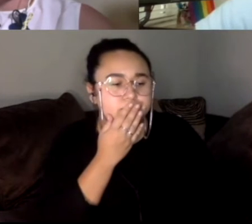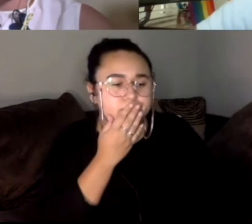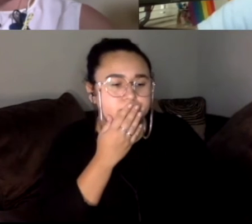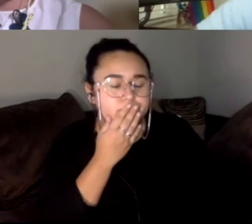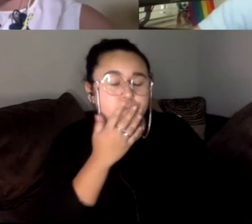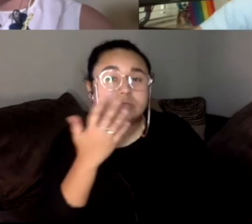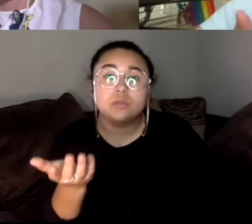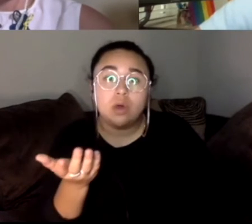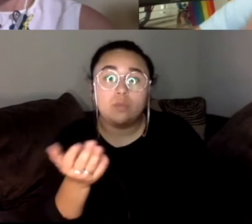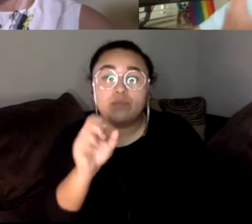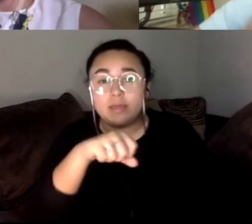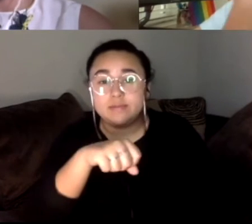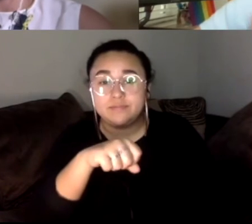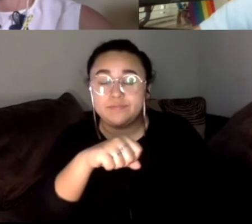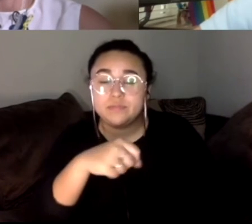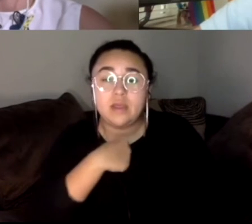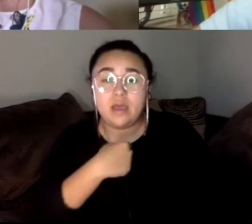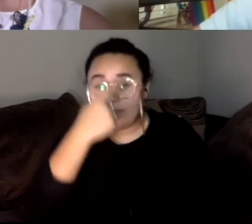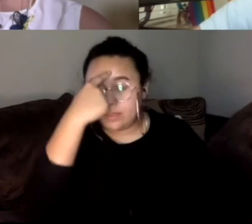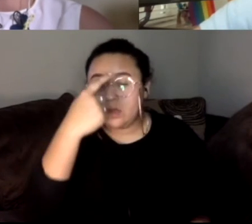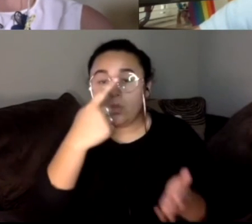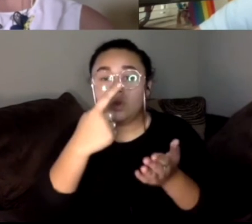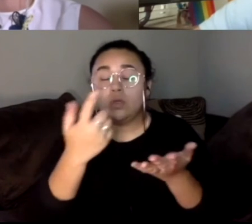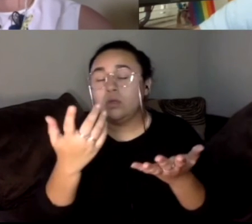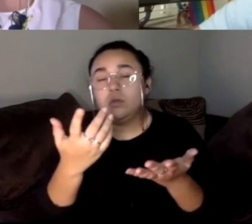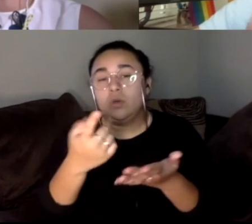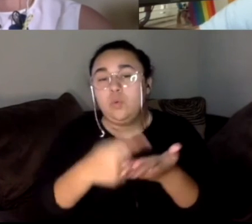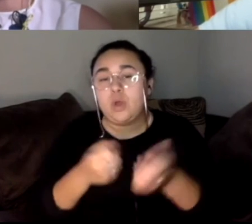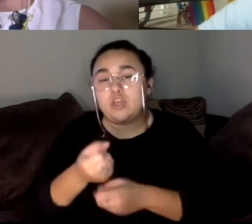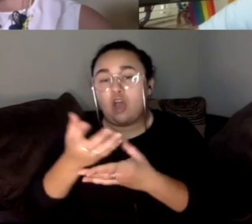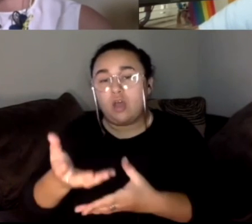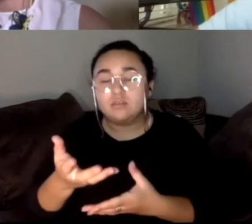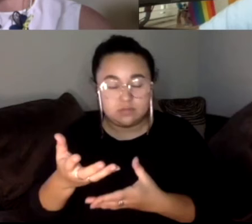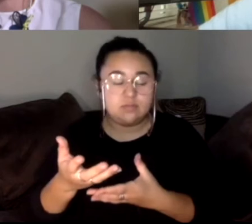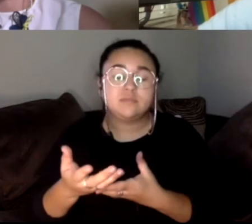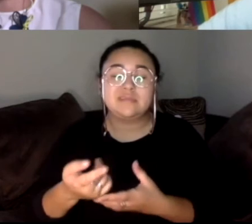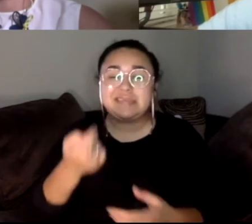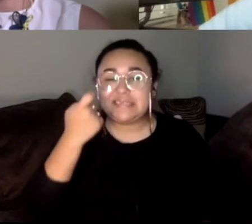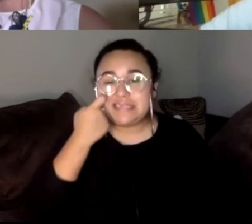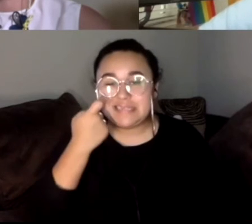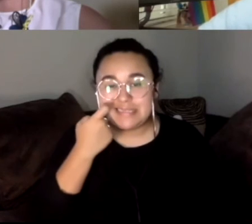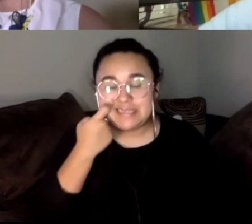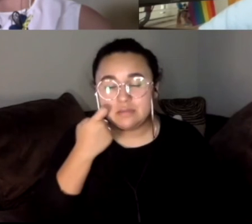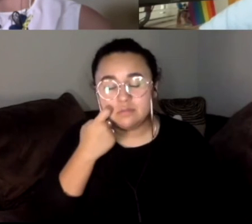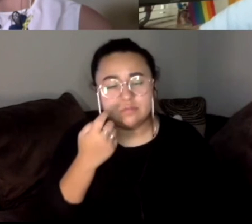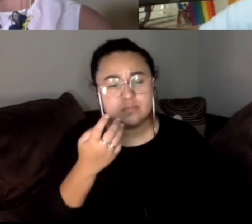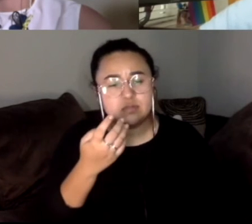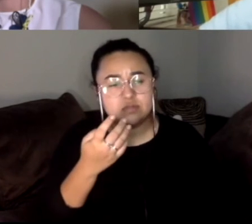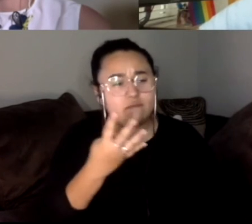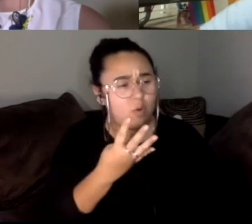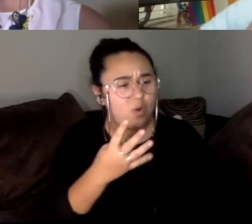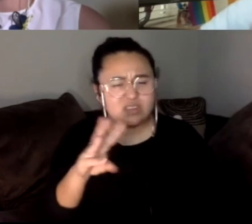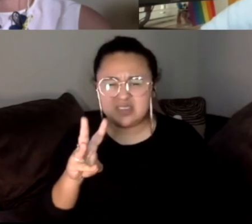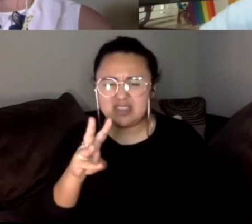So, I mean, yes. So I think what it's stemming from is that, you know, we recently, four, six years ago,